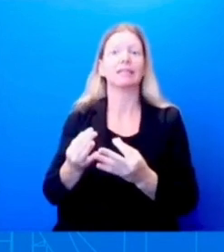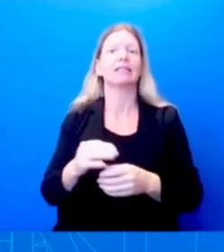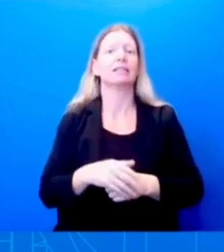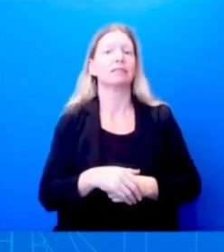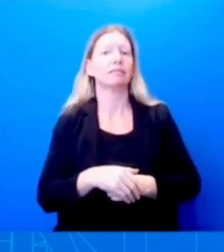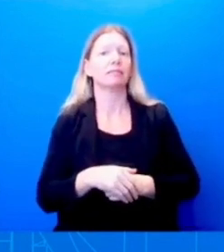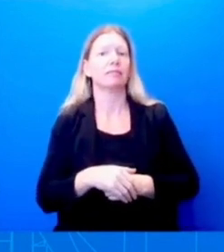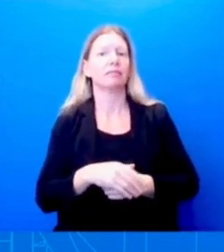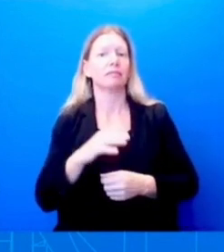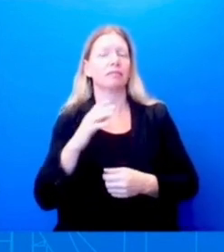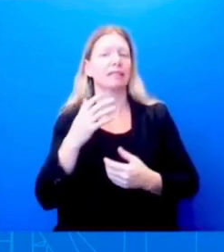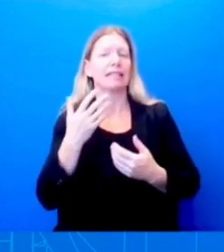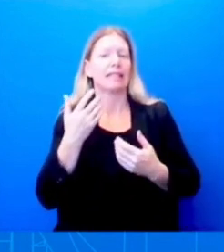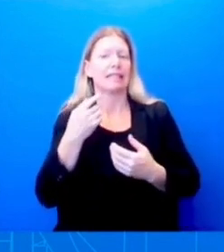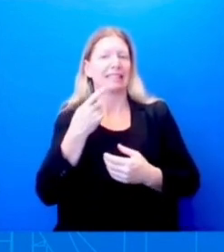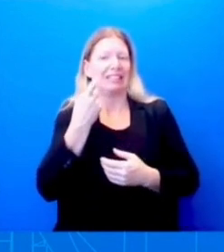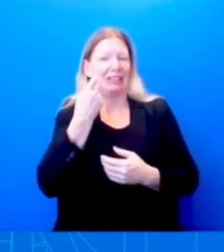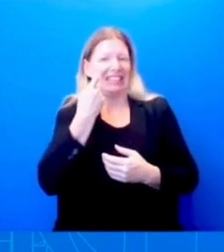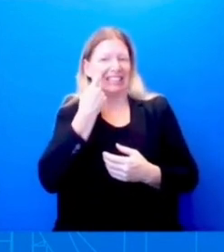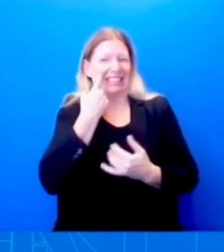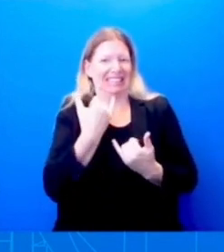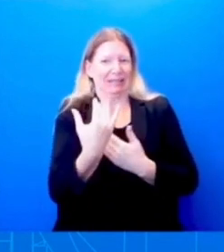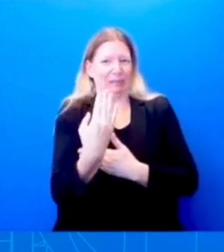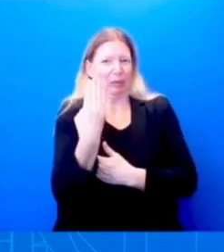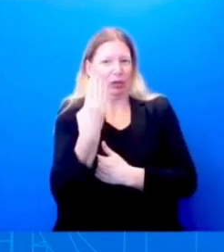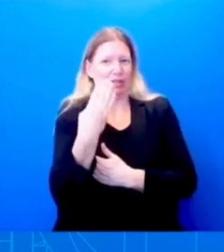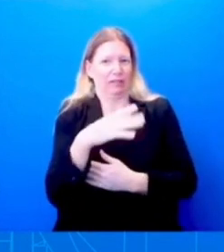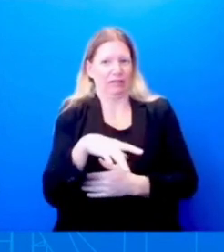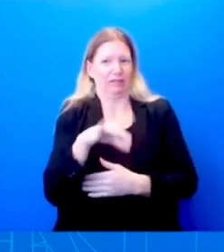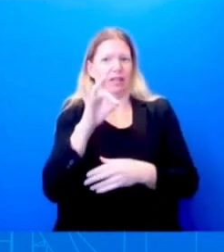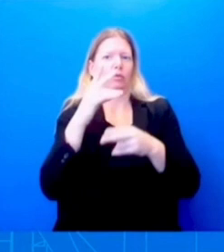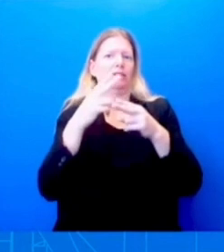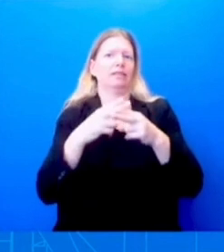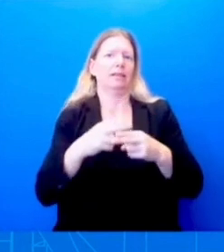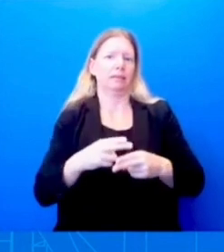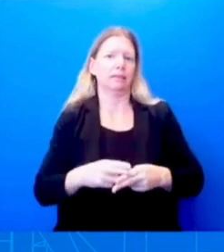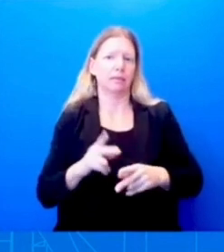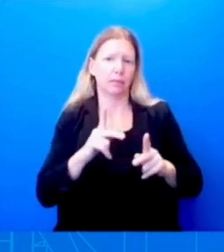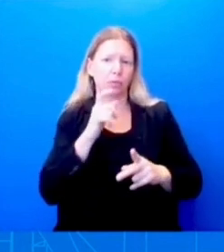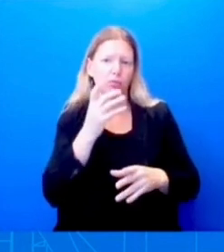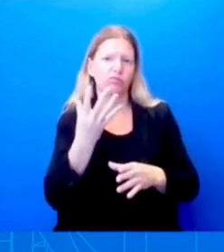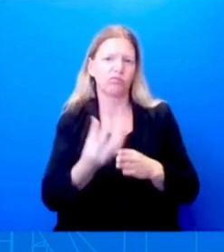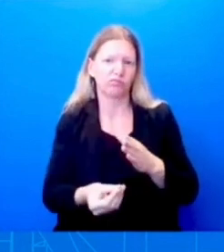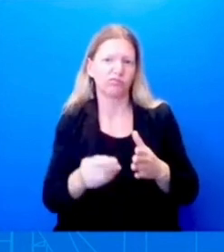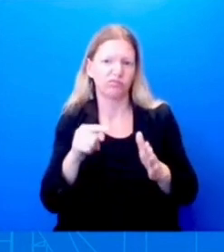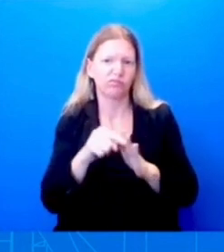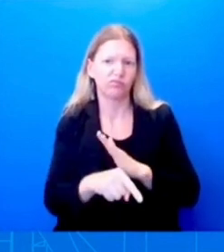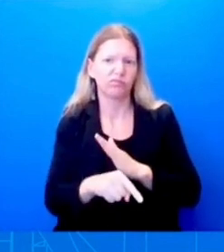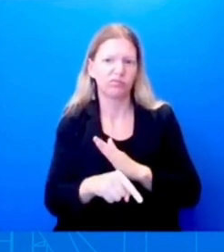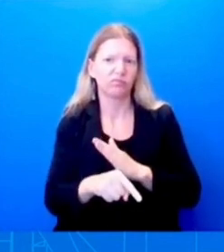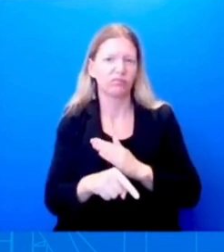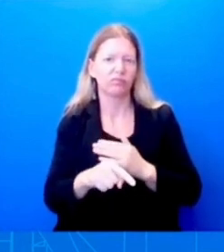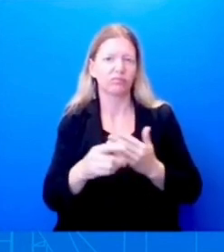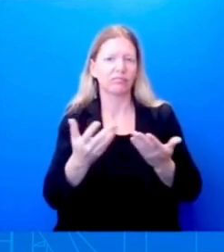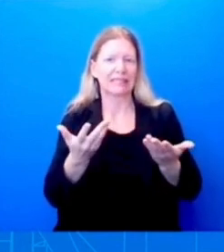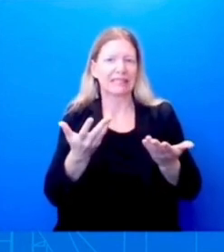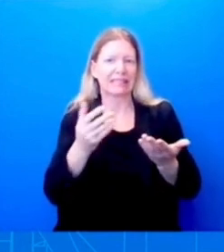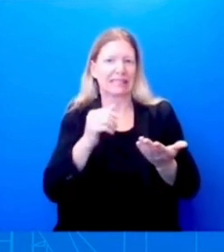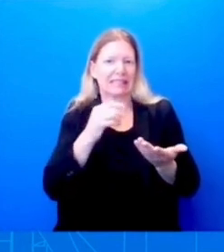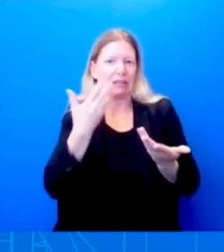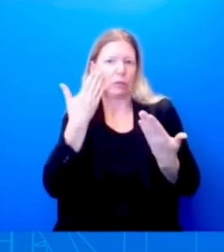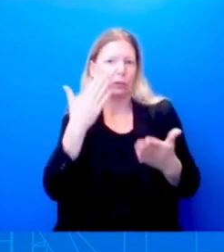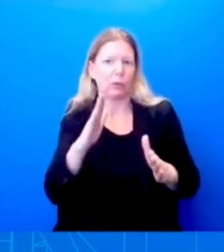this morning. So I don't believe that, but I can't speak to it with any facts. The Thank you. Thank you, Mr. Mayor.